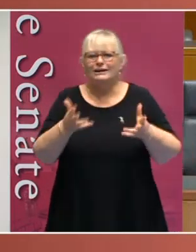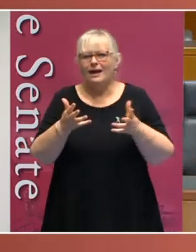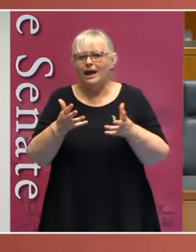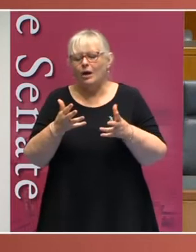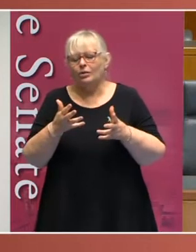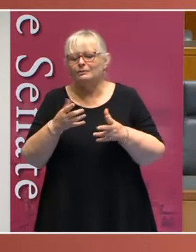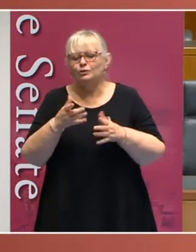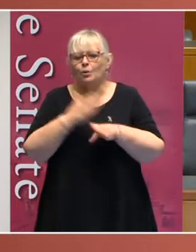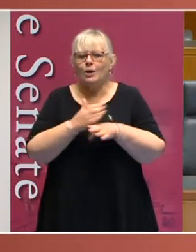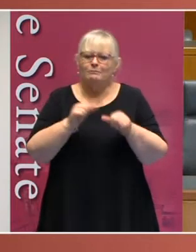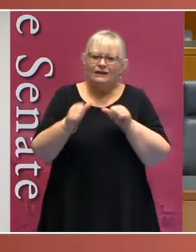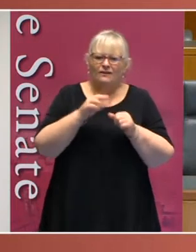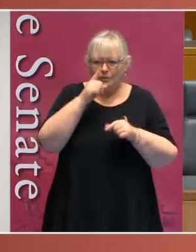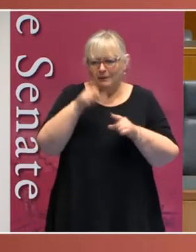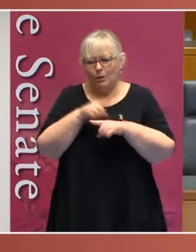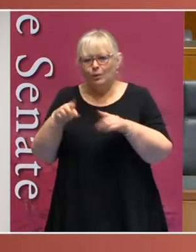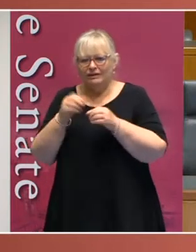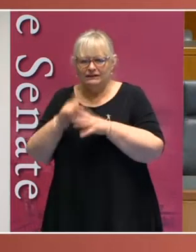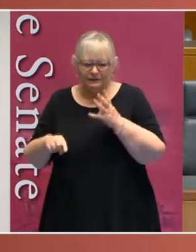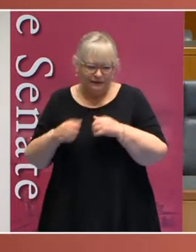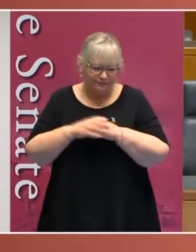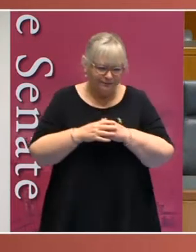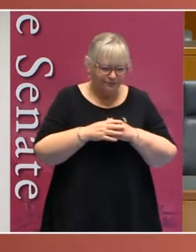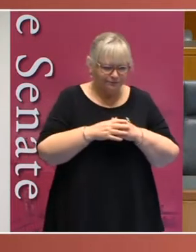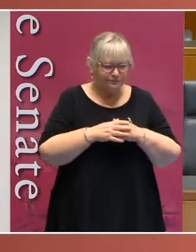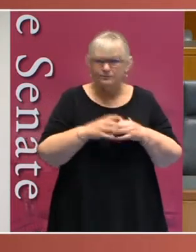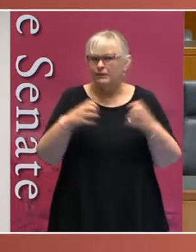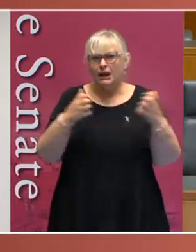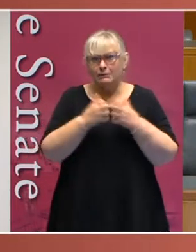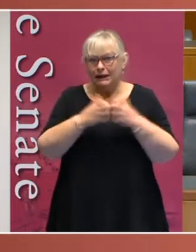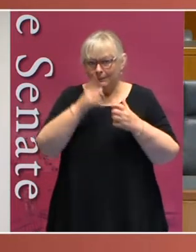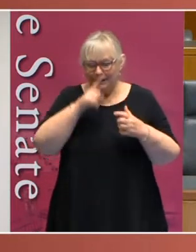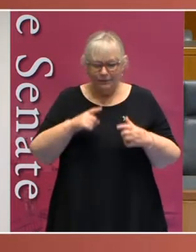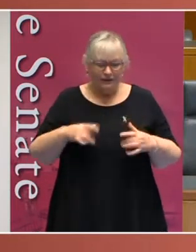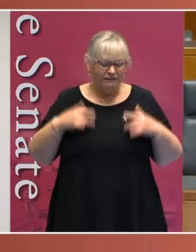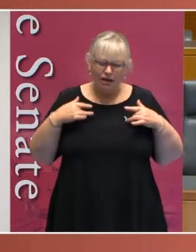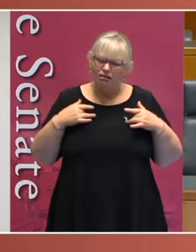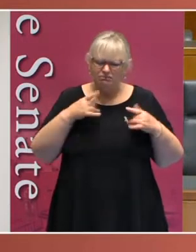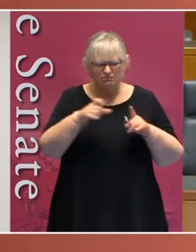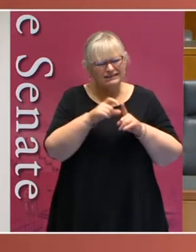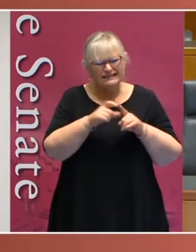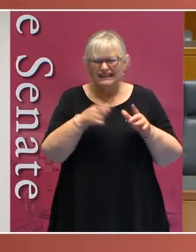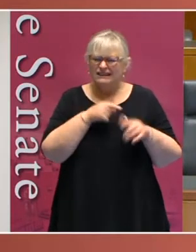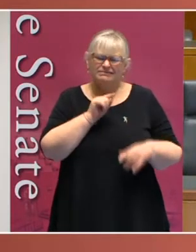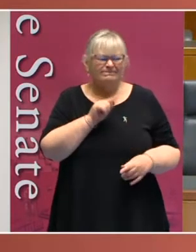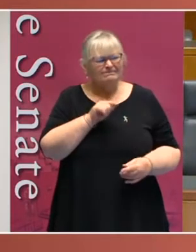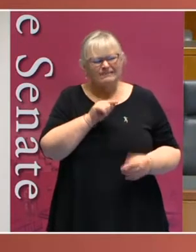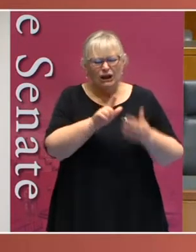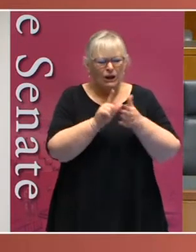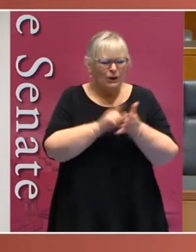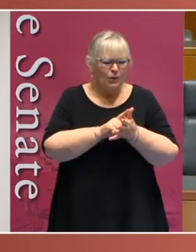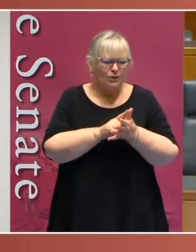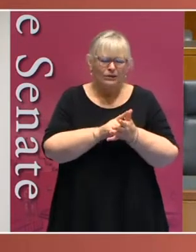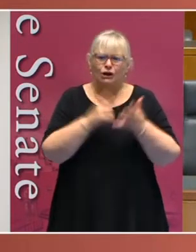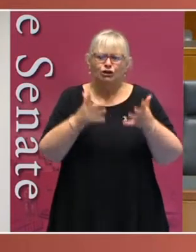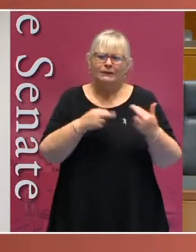work better for disabled people. Far too many people feel, for instance, the Disability Discrimination Act puts